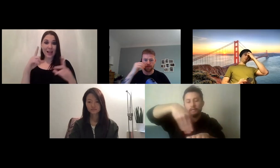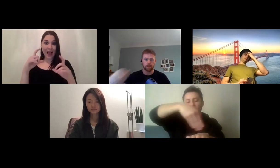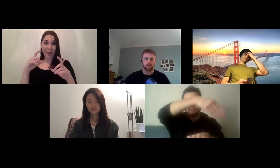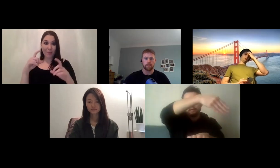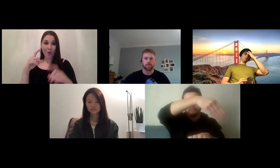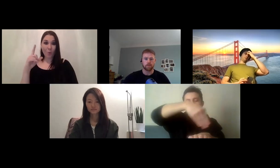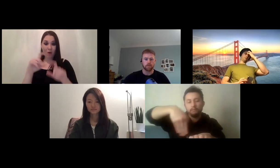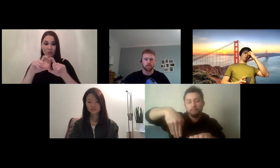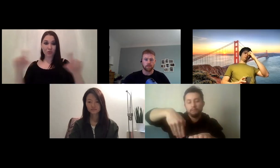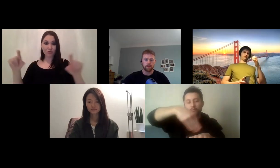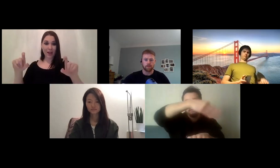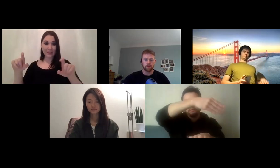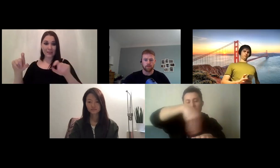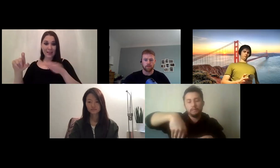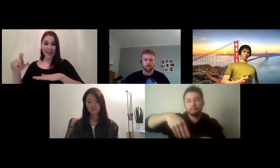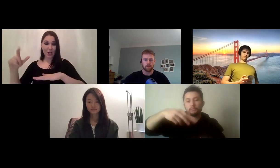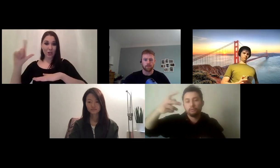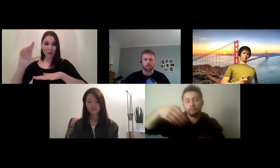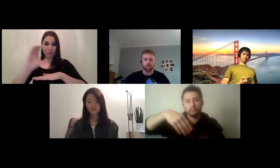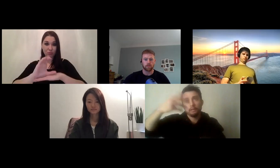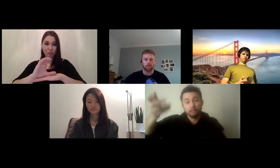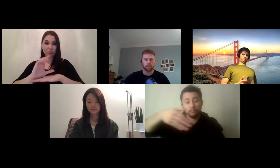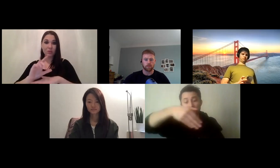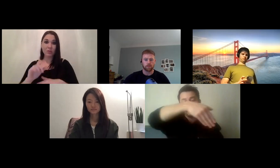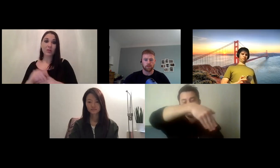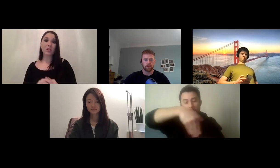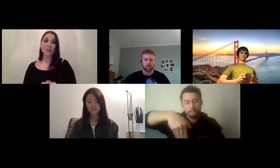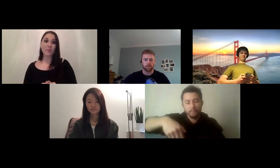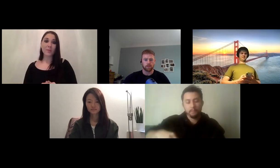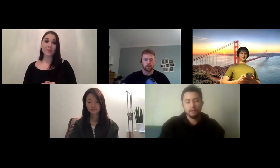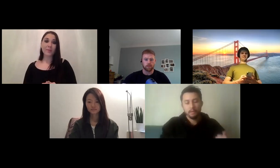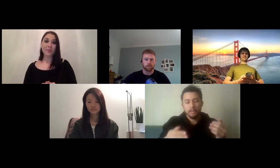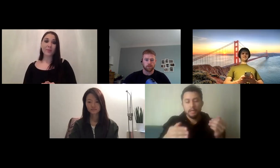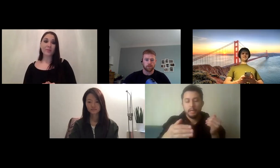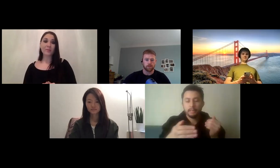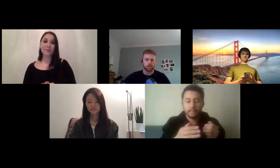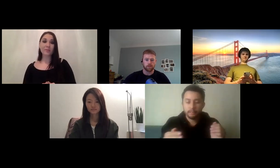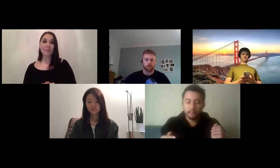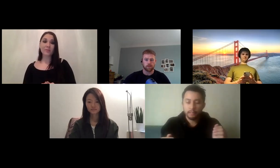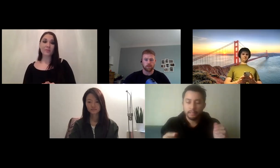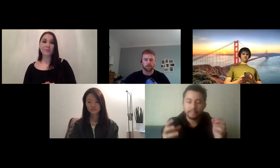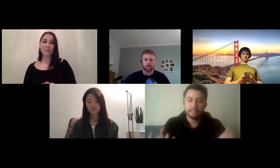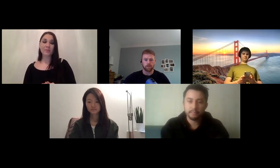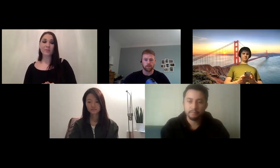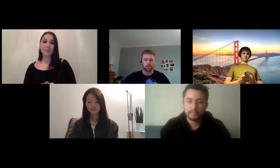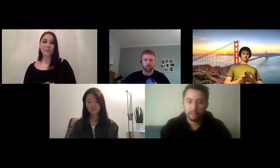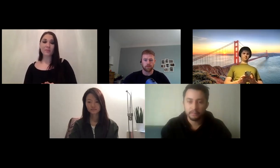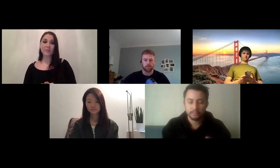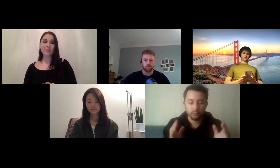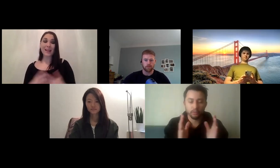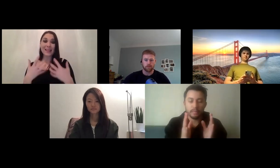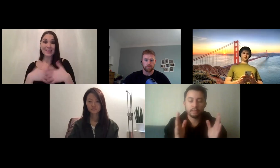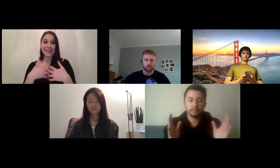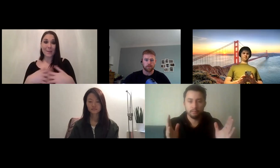straight line here in an orthogonal way and then the system itself